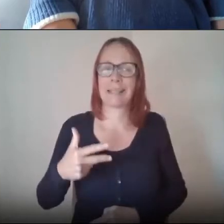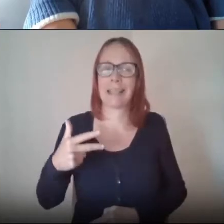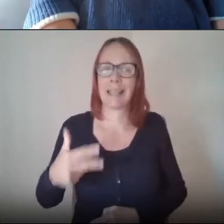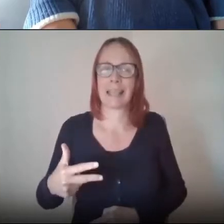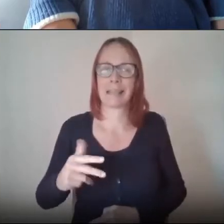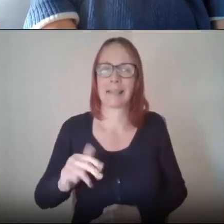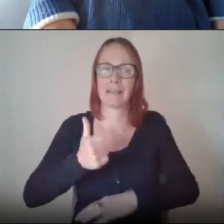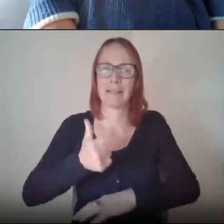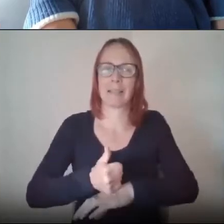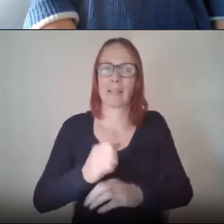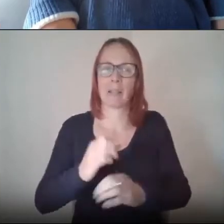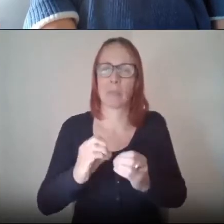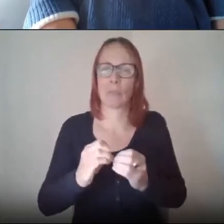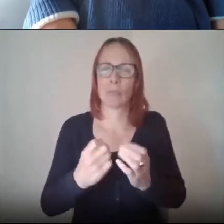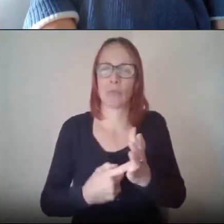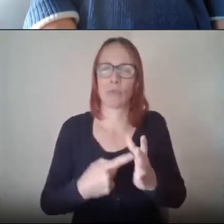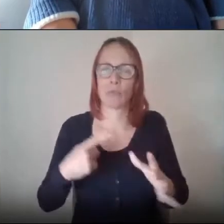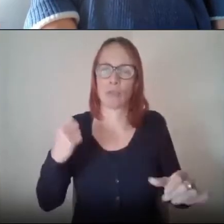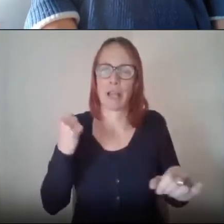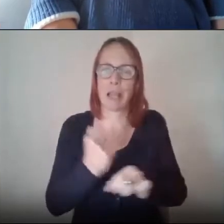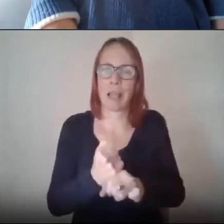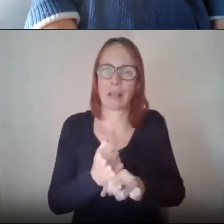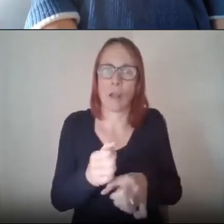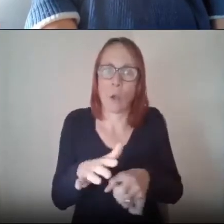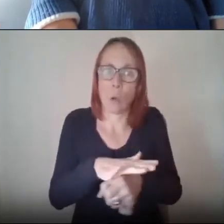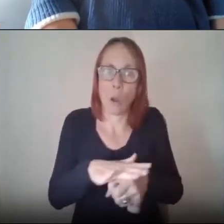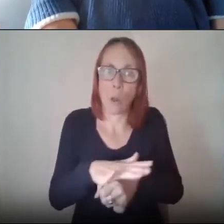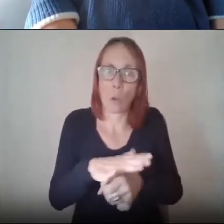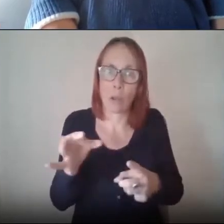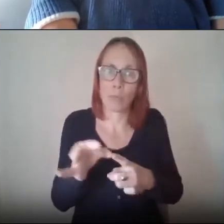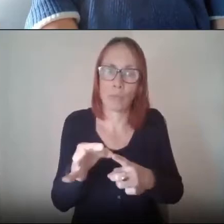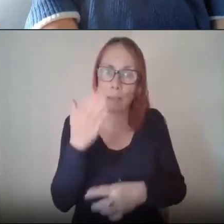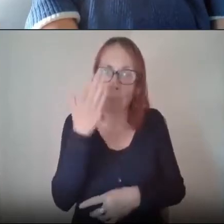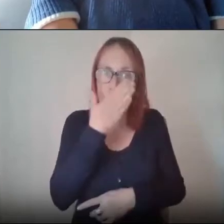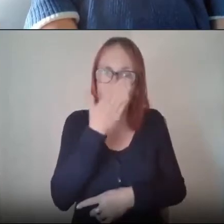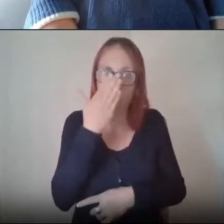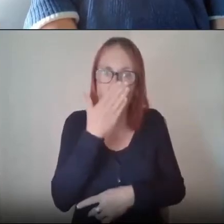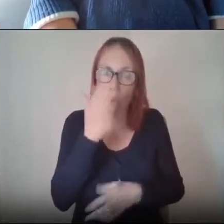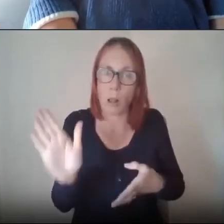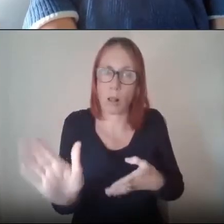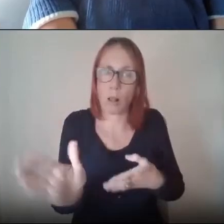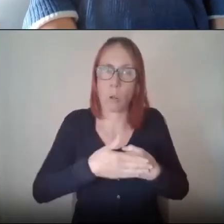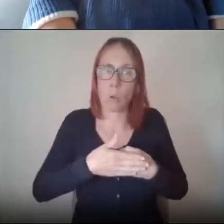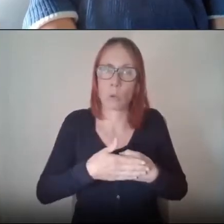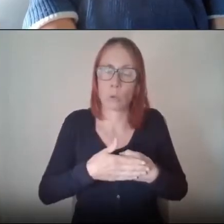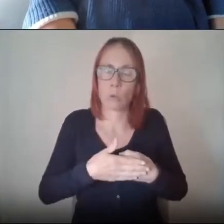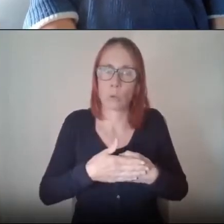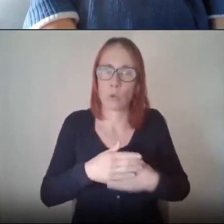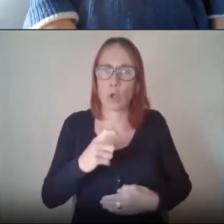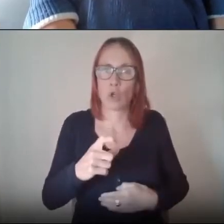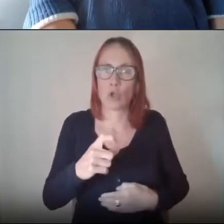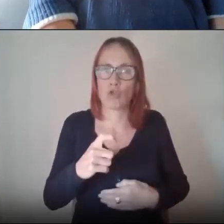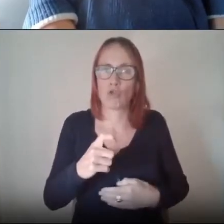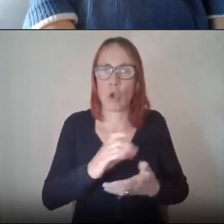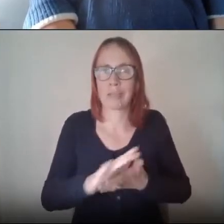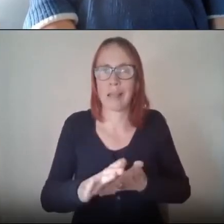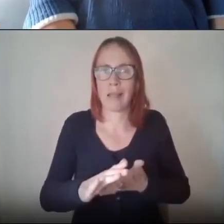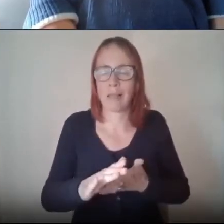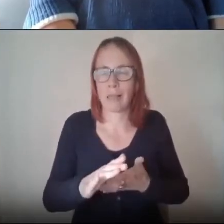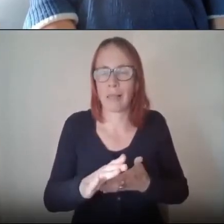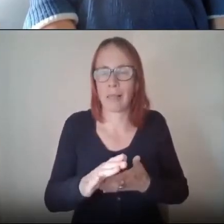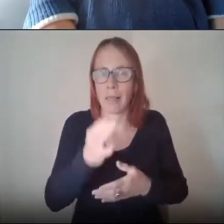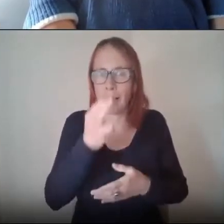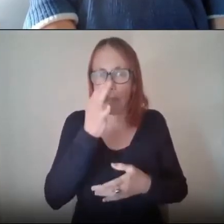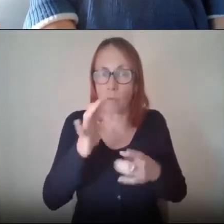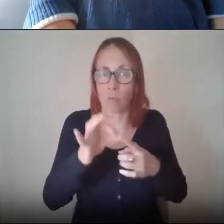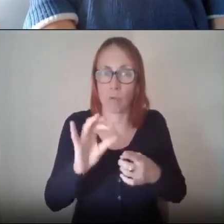and the local primary school had just crow was closed so cross hill primary school closed because lock ellie high